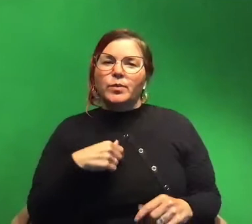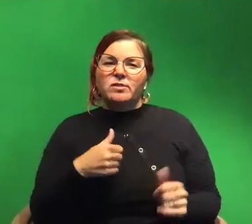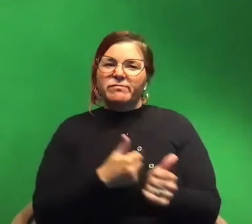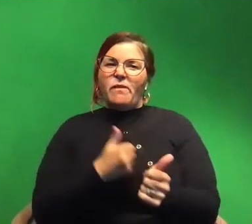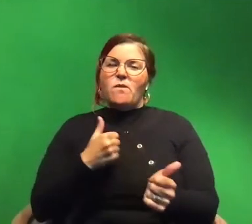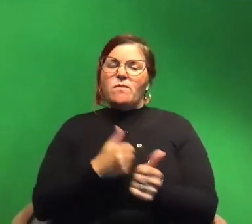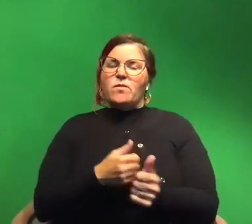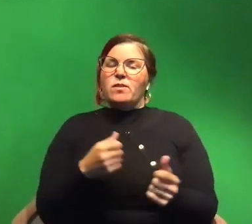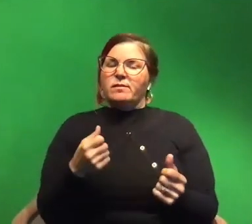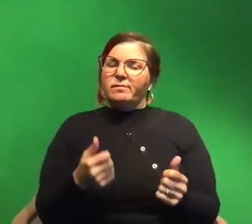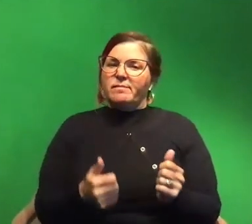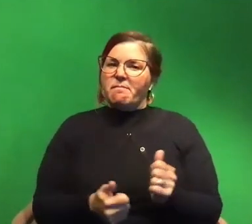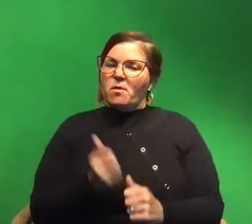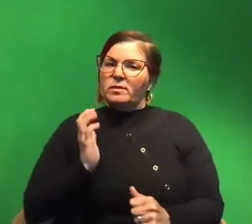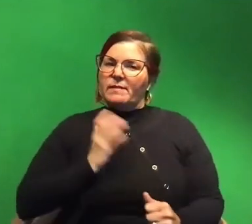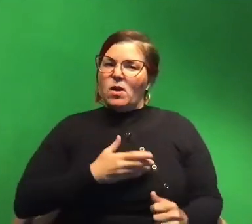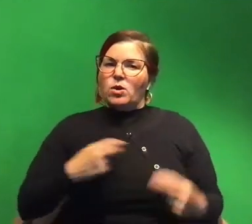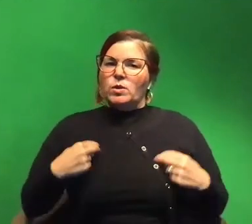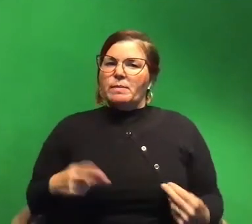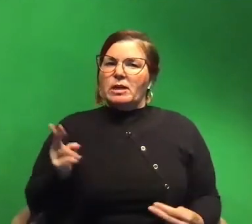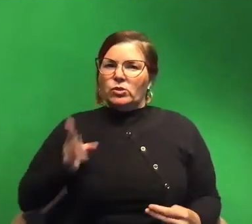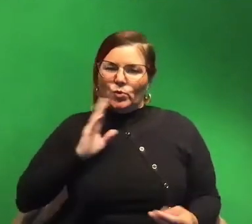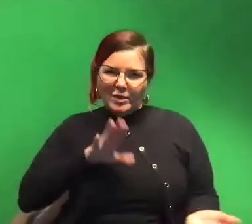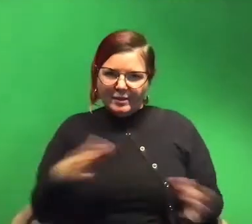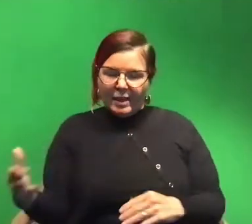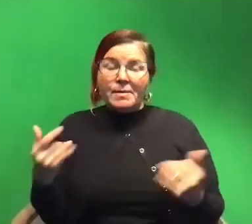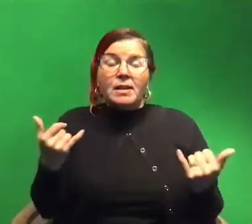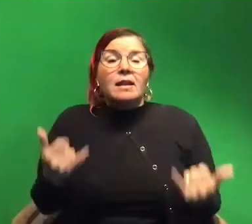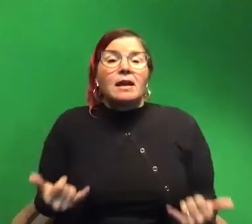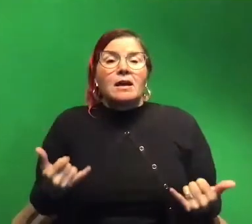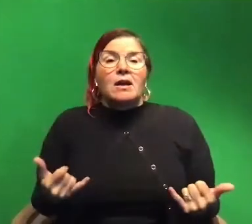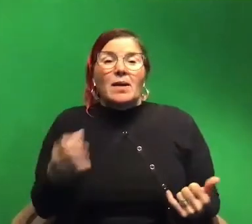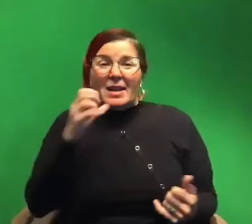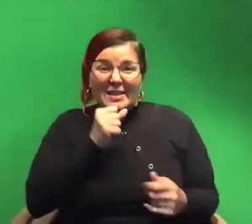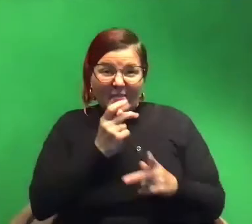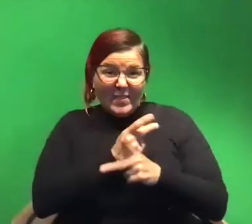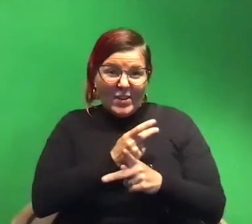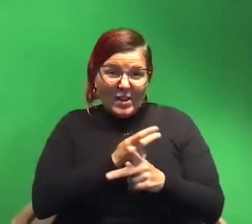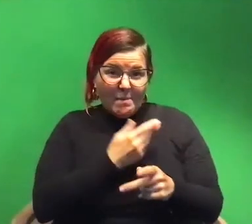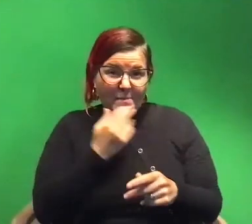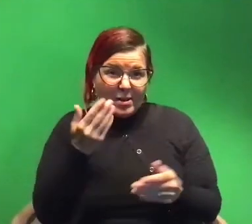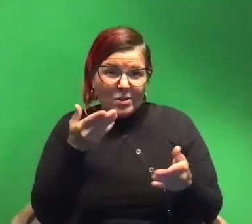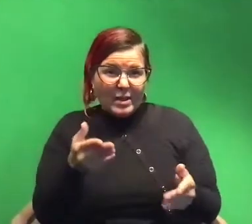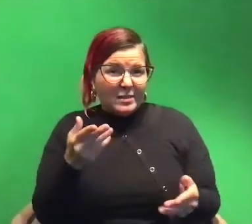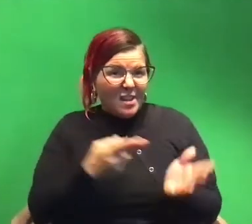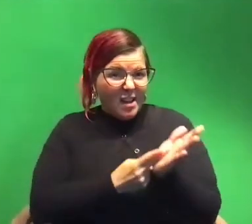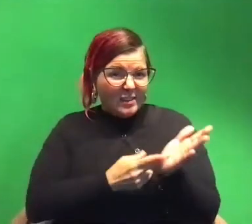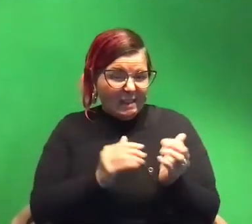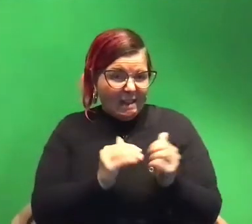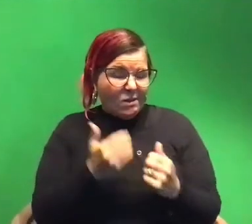much of human history because we would just die but now i guess we've figured it out i don't really honestly know how we do that but